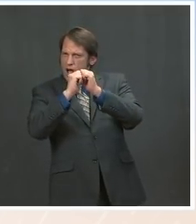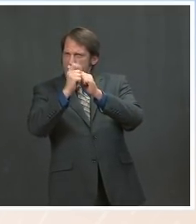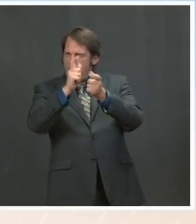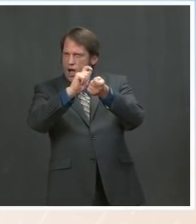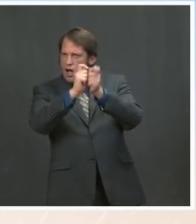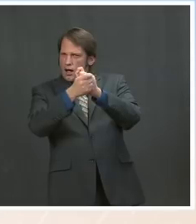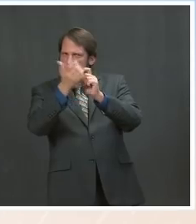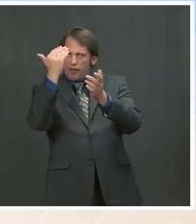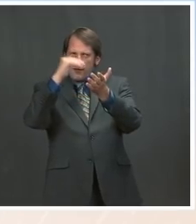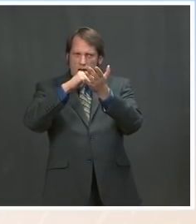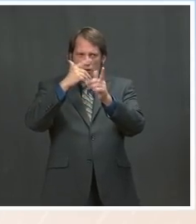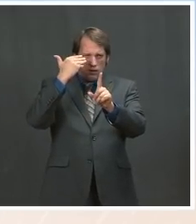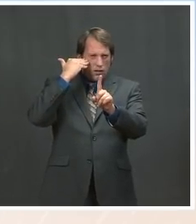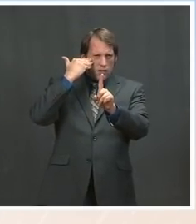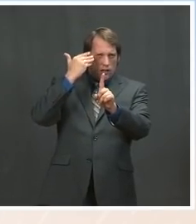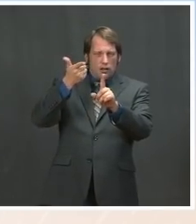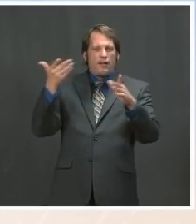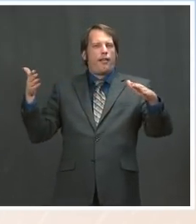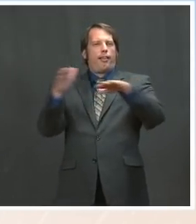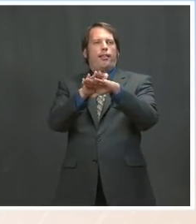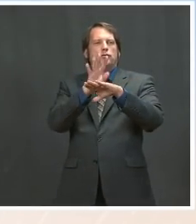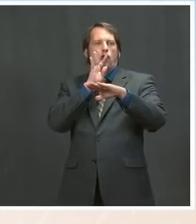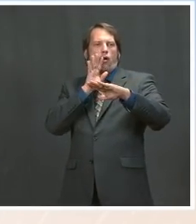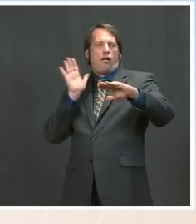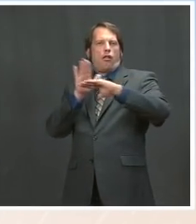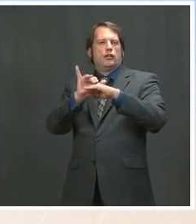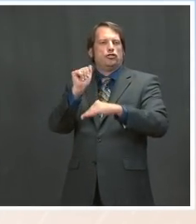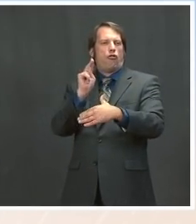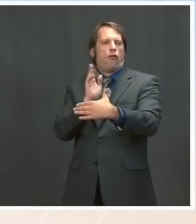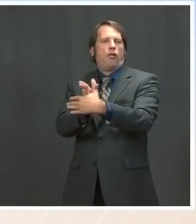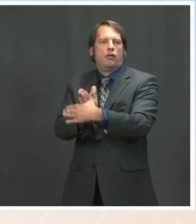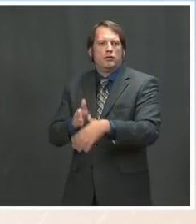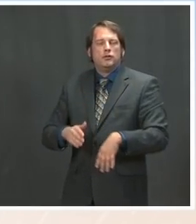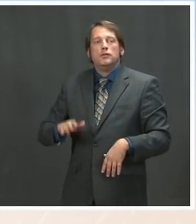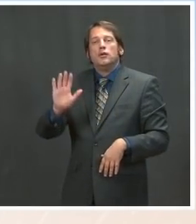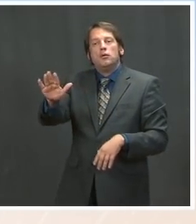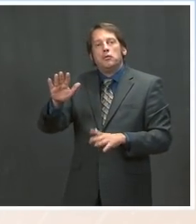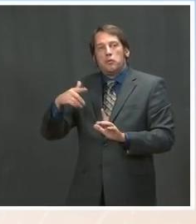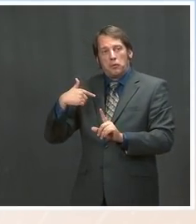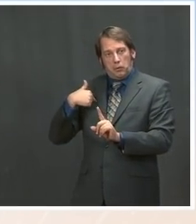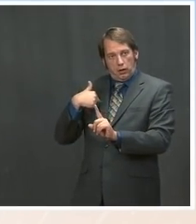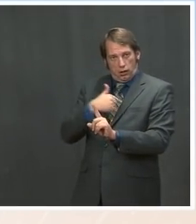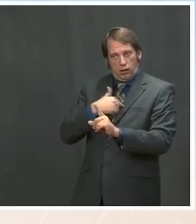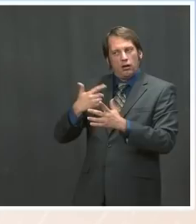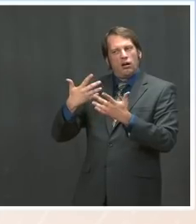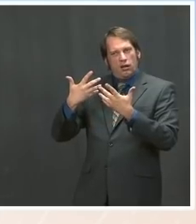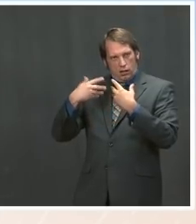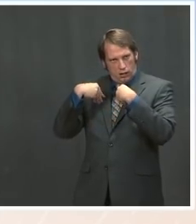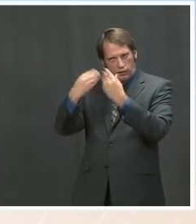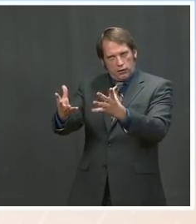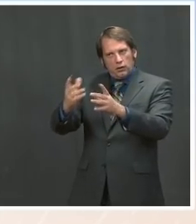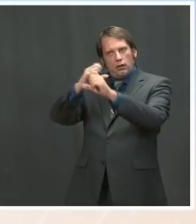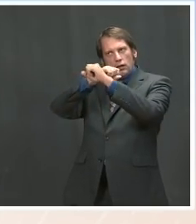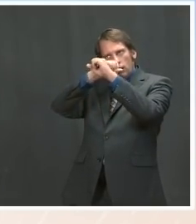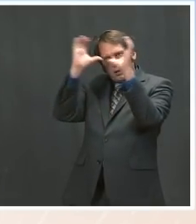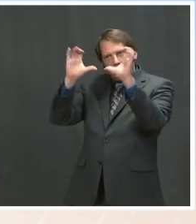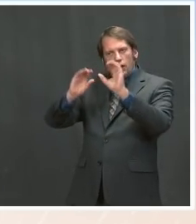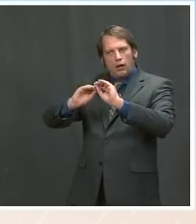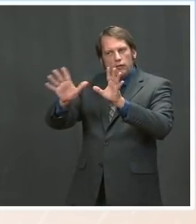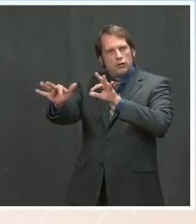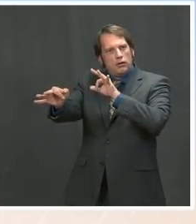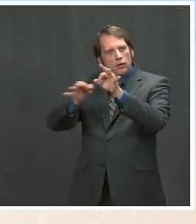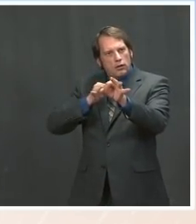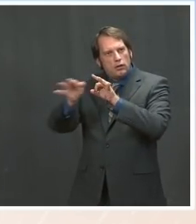provide all of the context. And so, what I'm conveying is that we also included — would all — is reached that a subsequent presidential